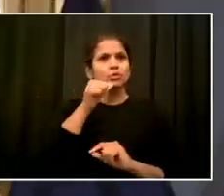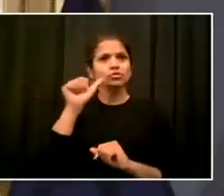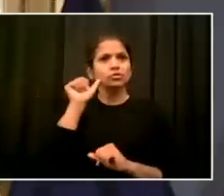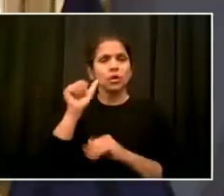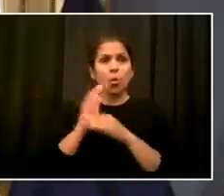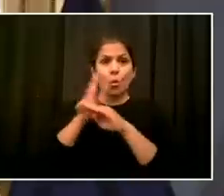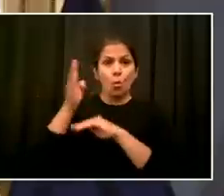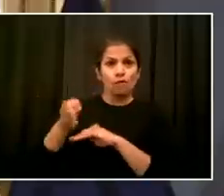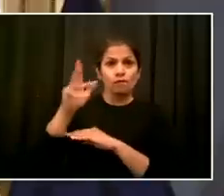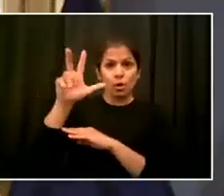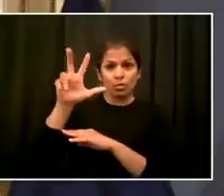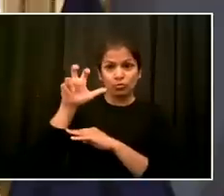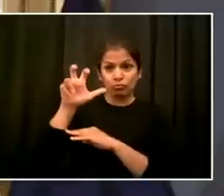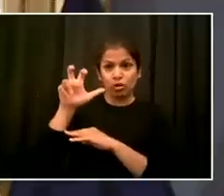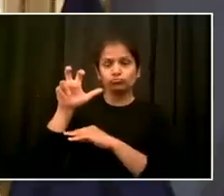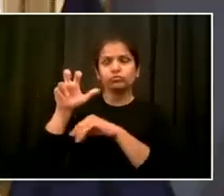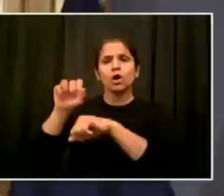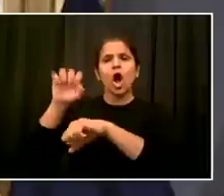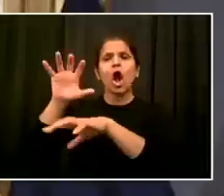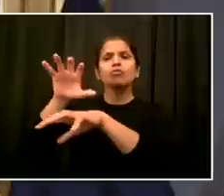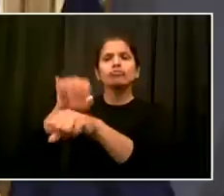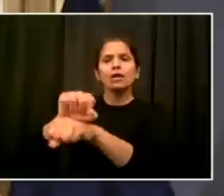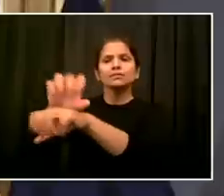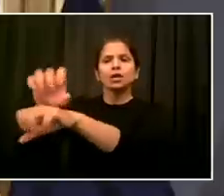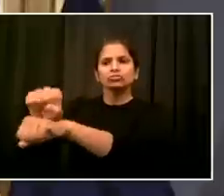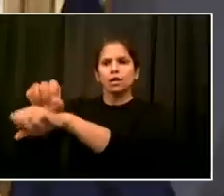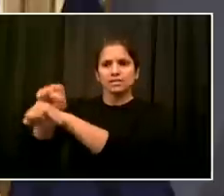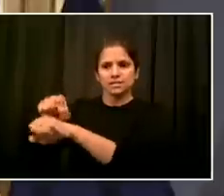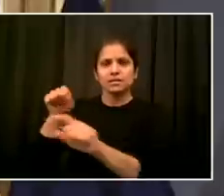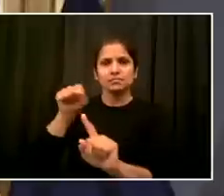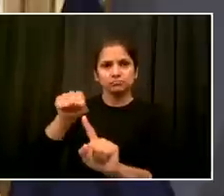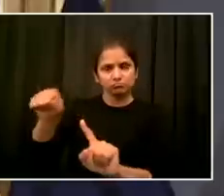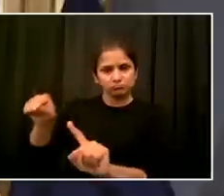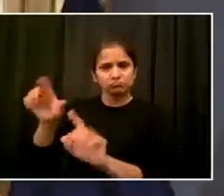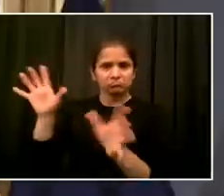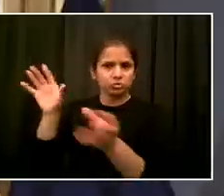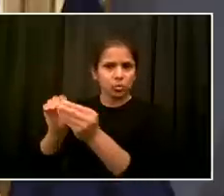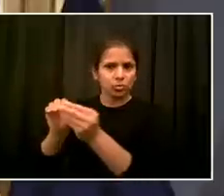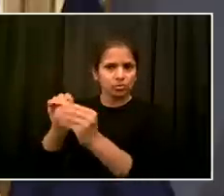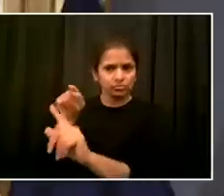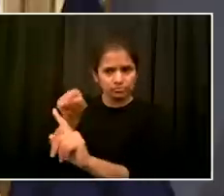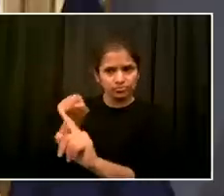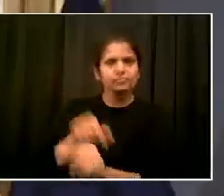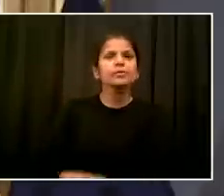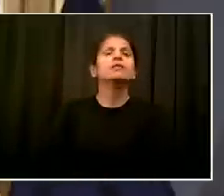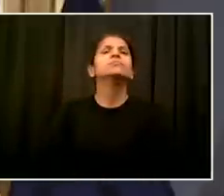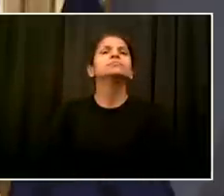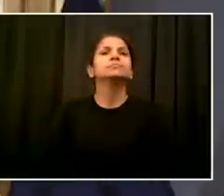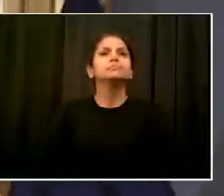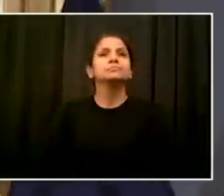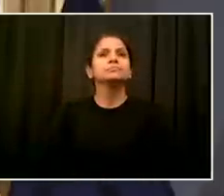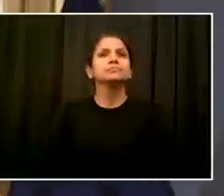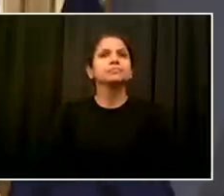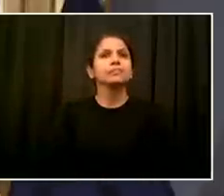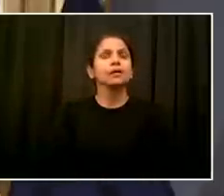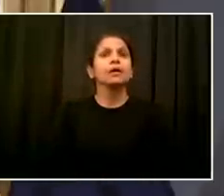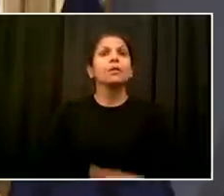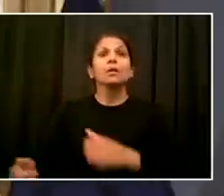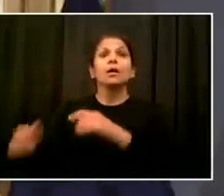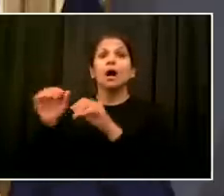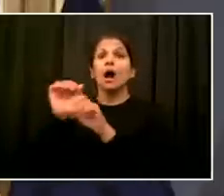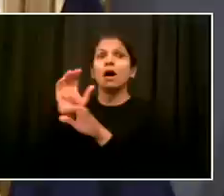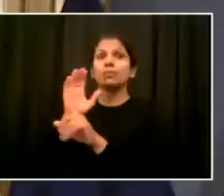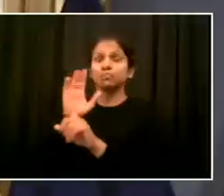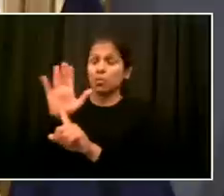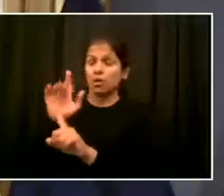offenses associated with the protests. There were over 30 members of the department. Thankfully, none